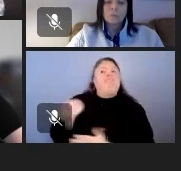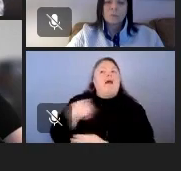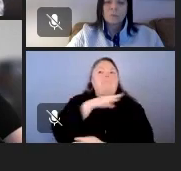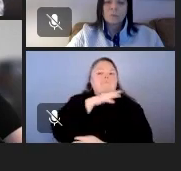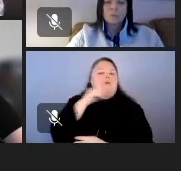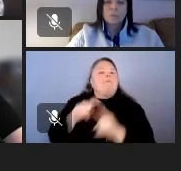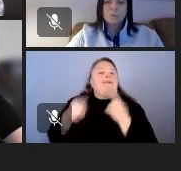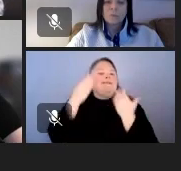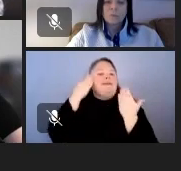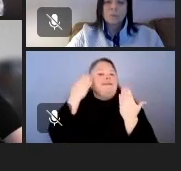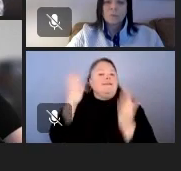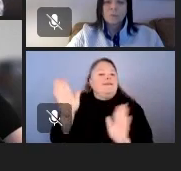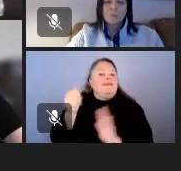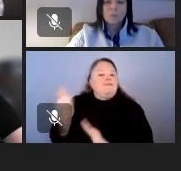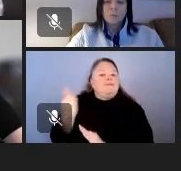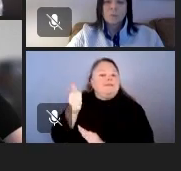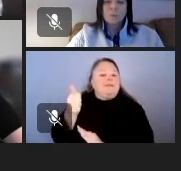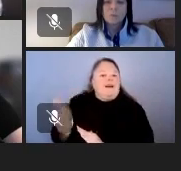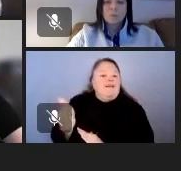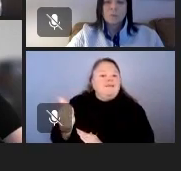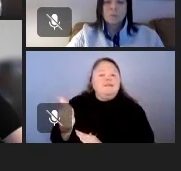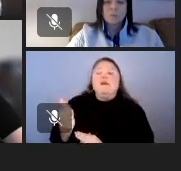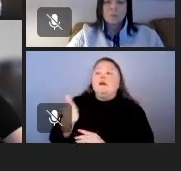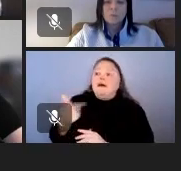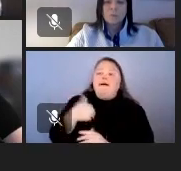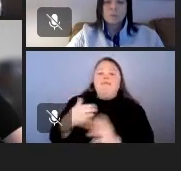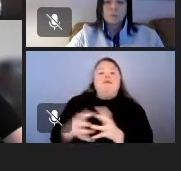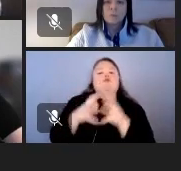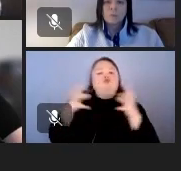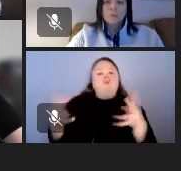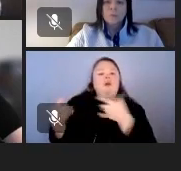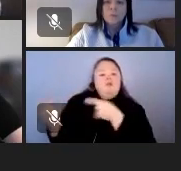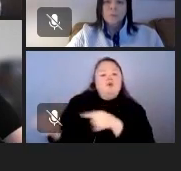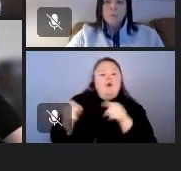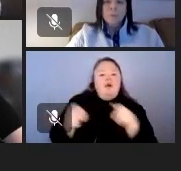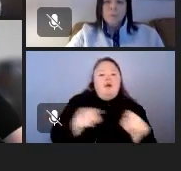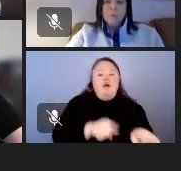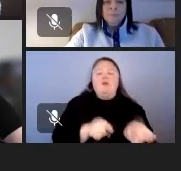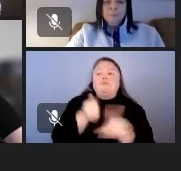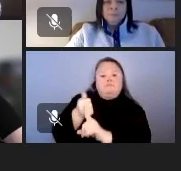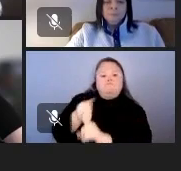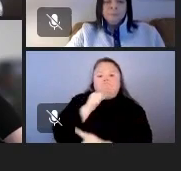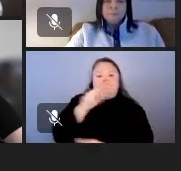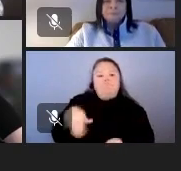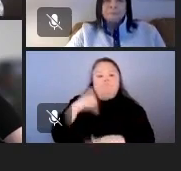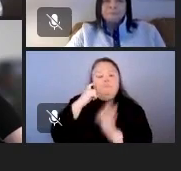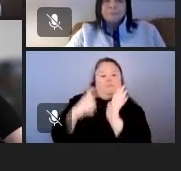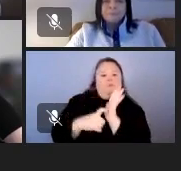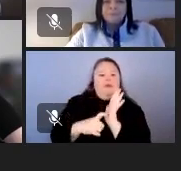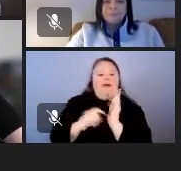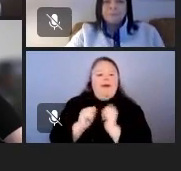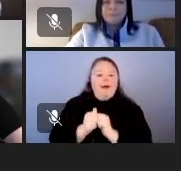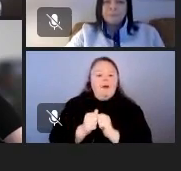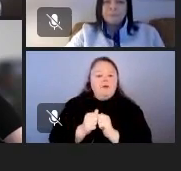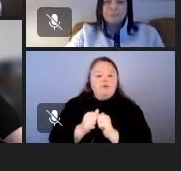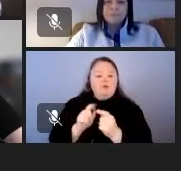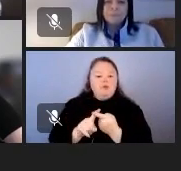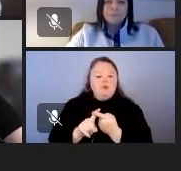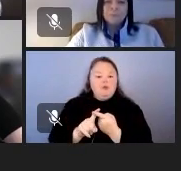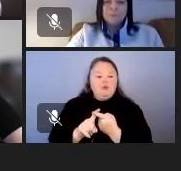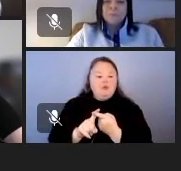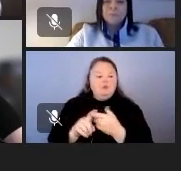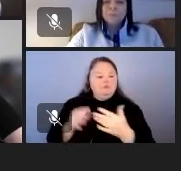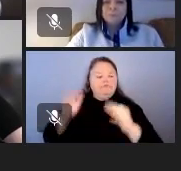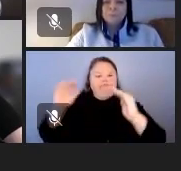not realize is they have too much going on and they can't figure out how to make smaller steps to get to those big